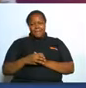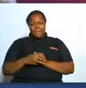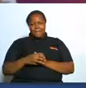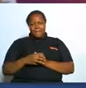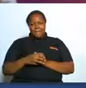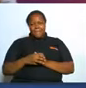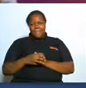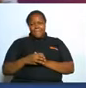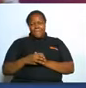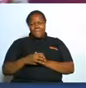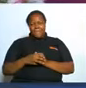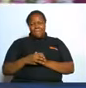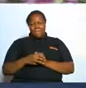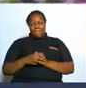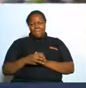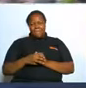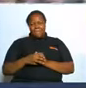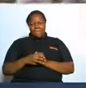make